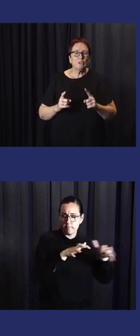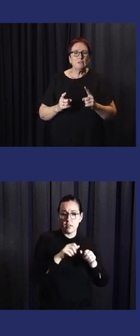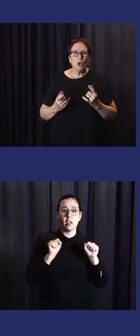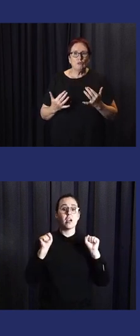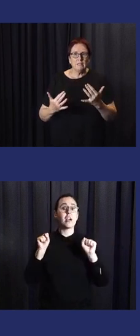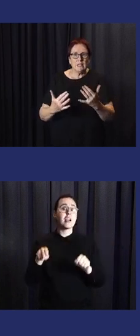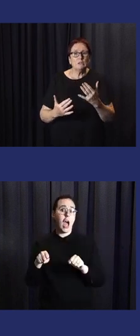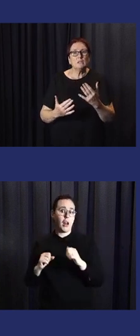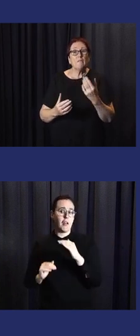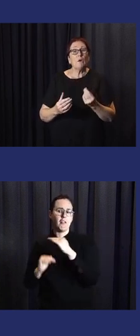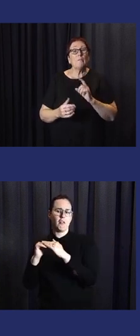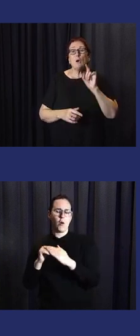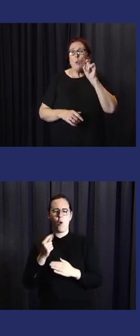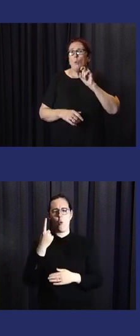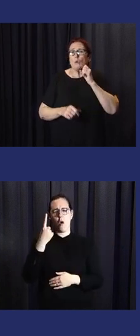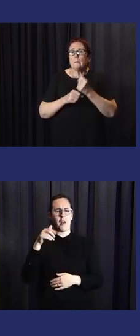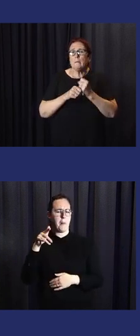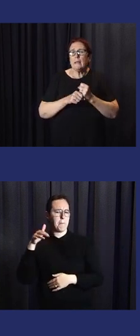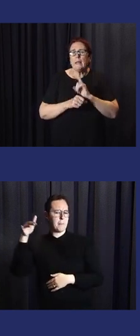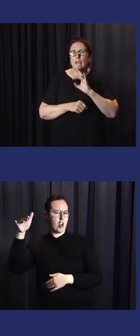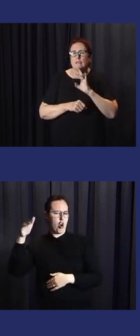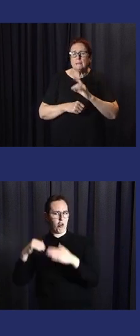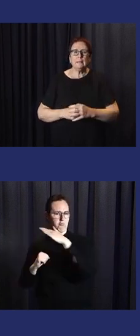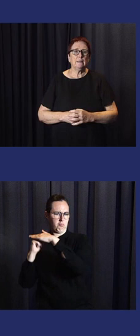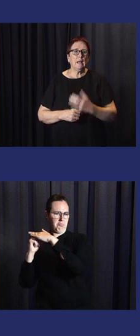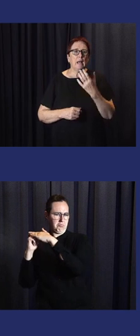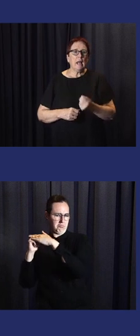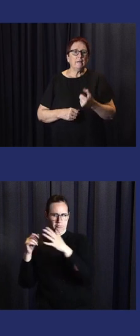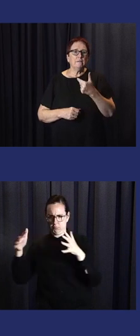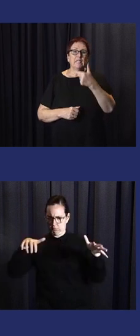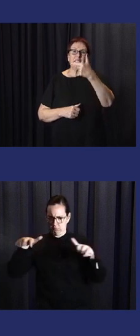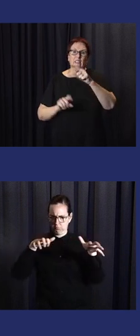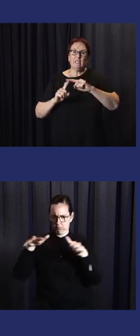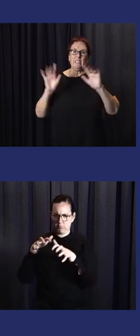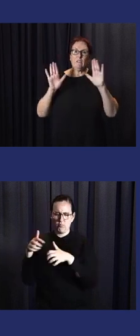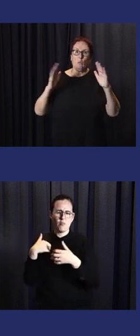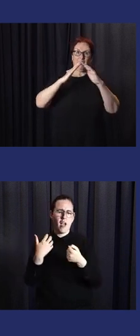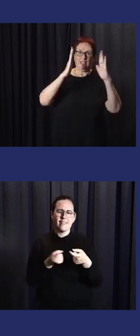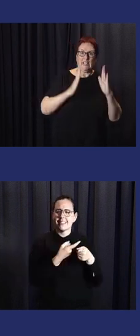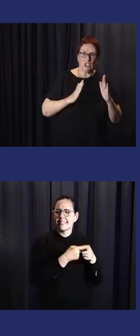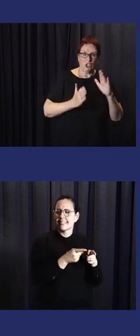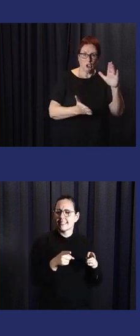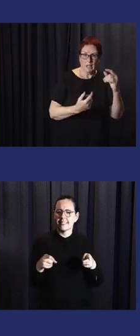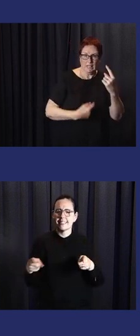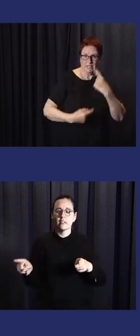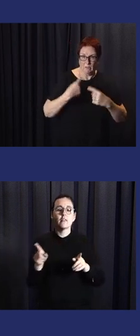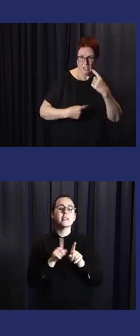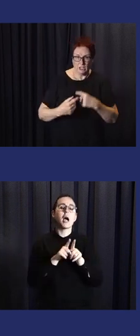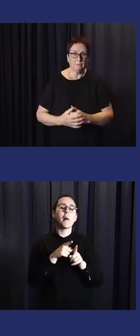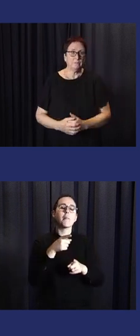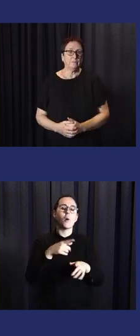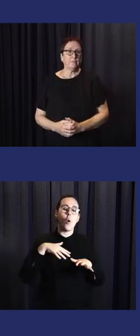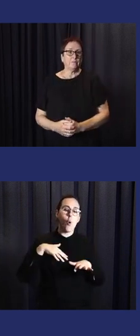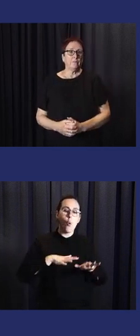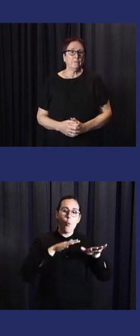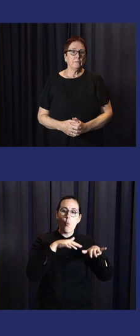we have 241 hydroelectric reservoirs. And 7 weather radar stations.